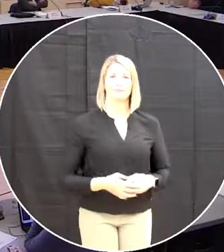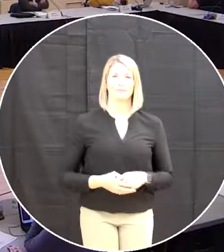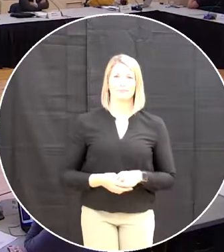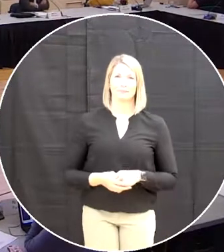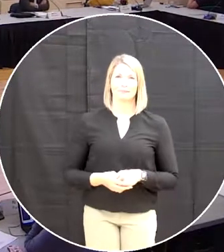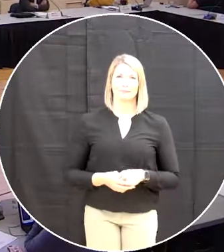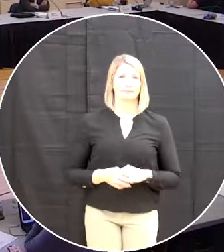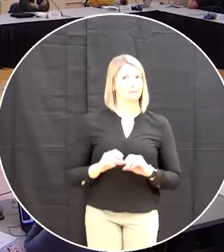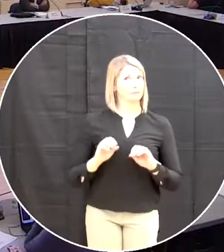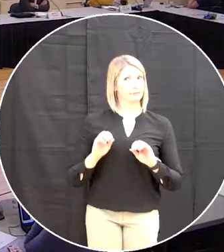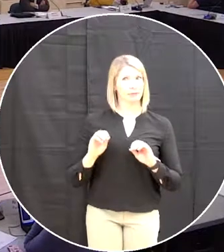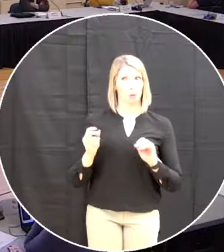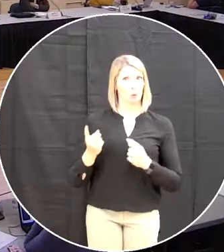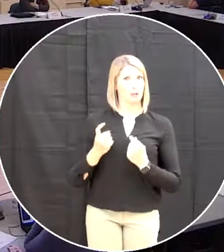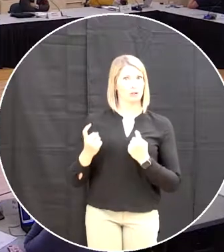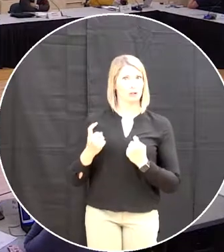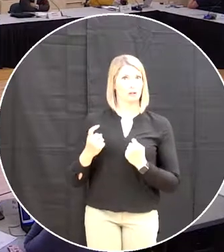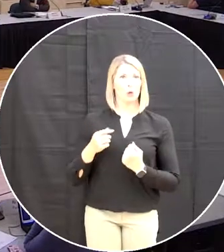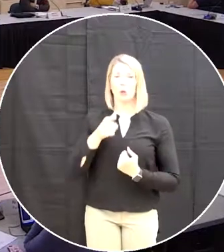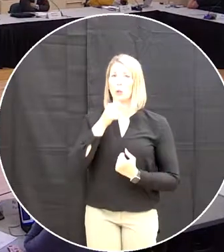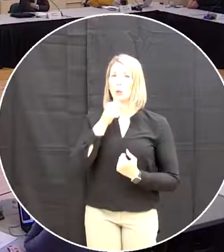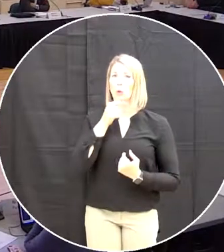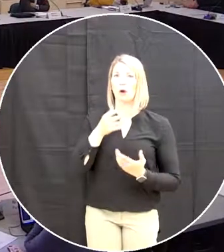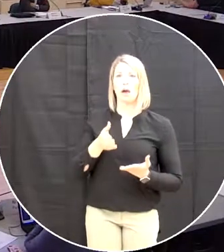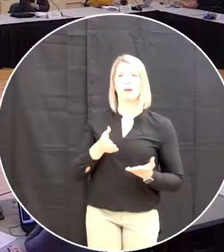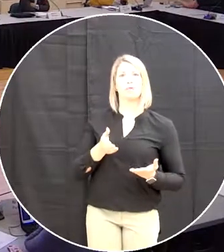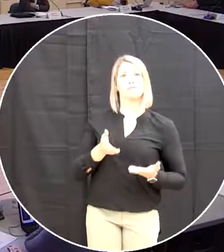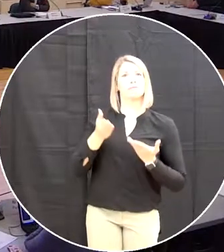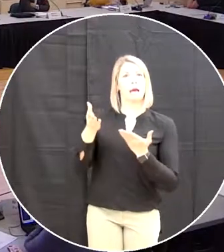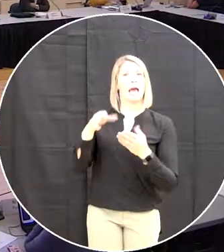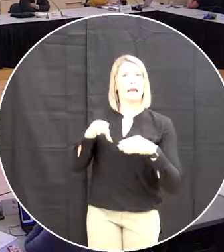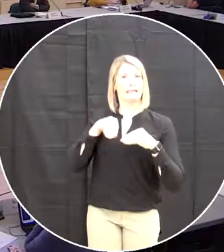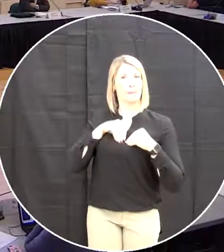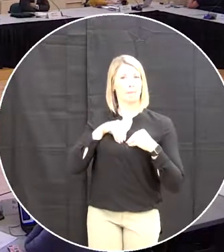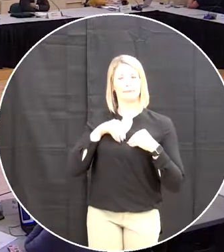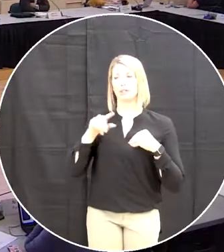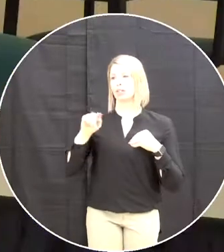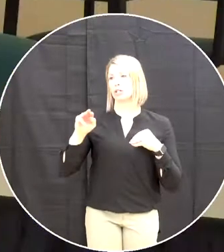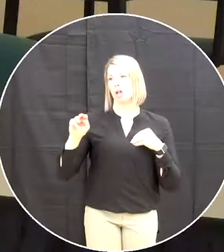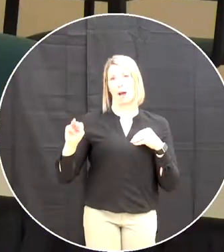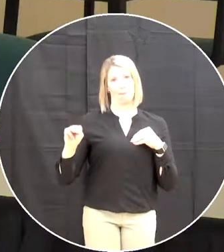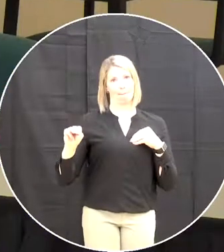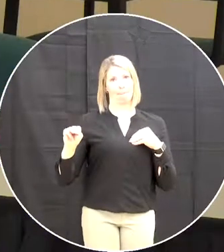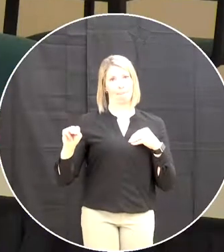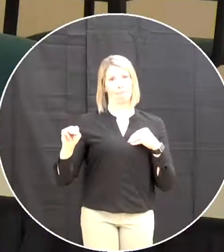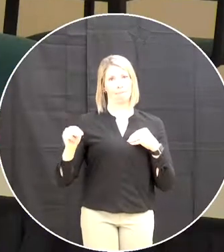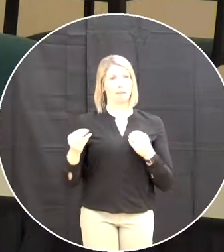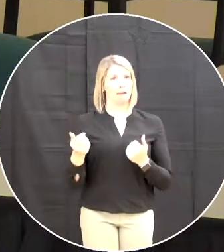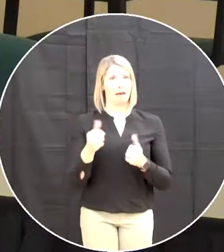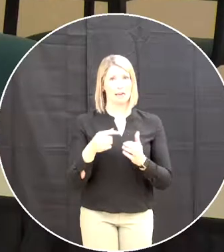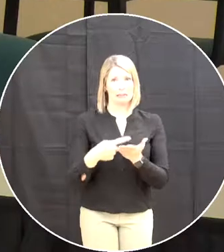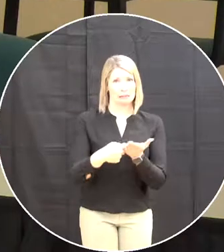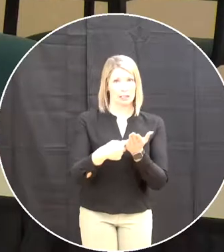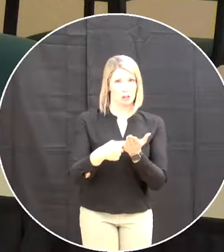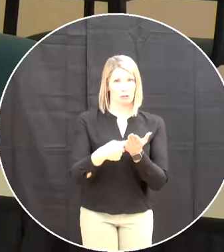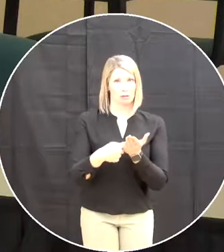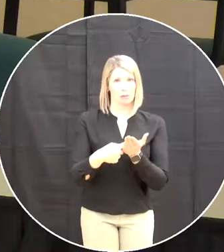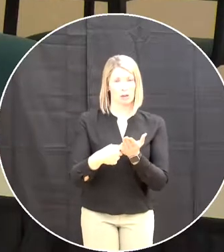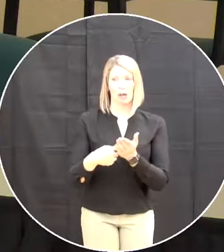hearing none can i get a second to accept the report seconded by tom any discussion no all in favor